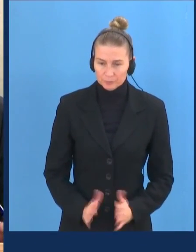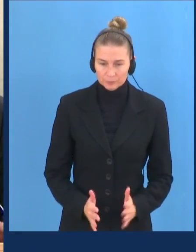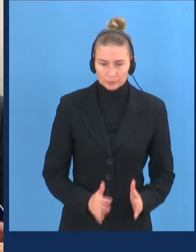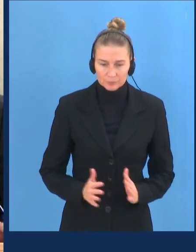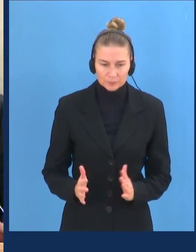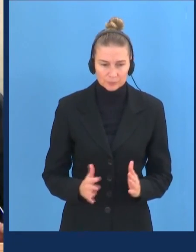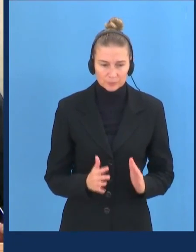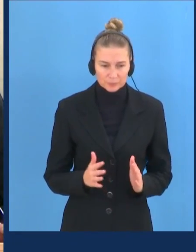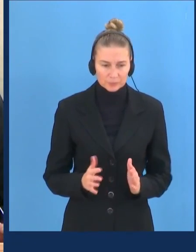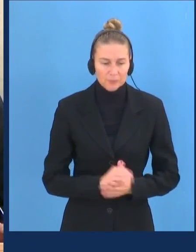I'm now calling. calling.